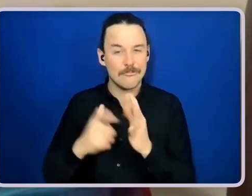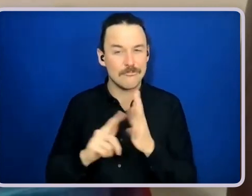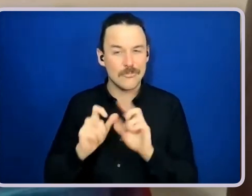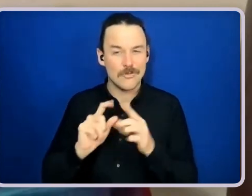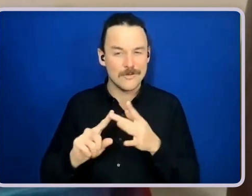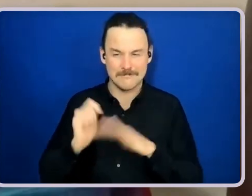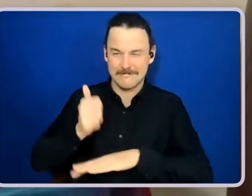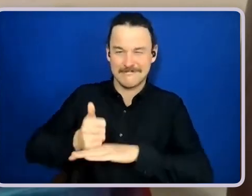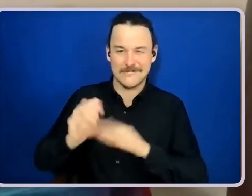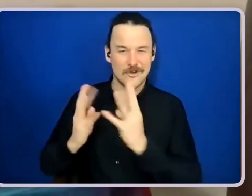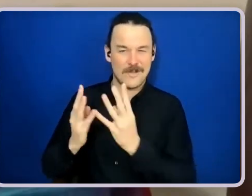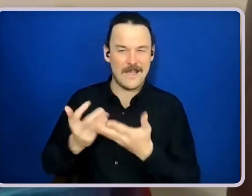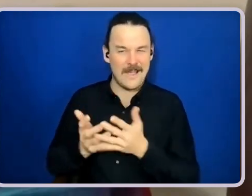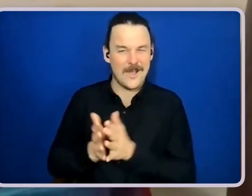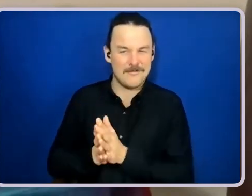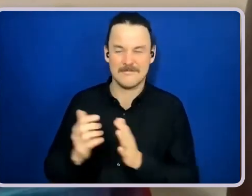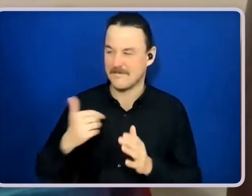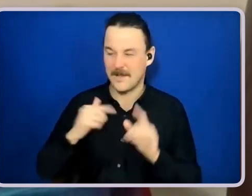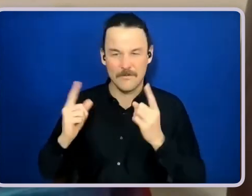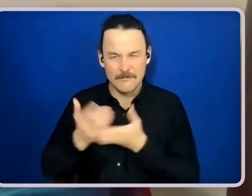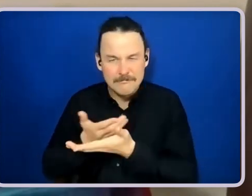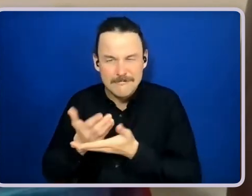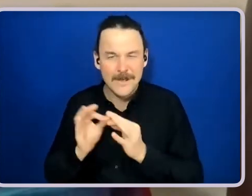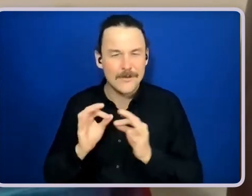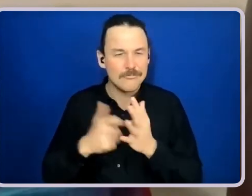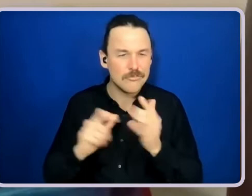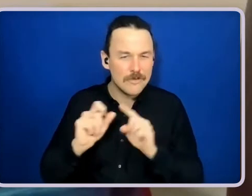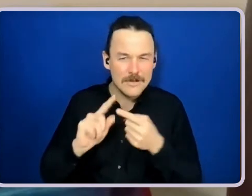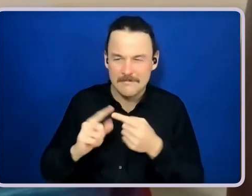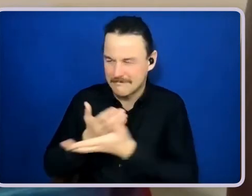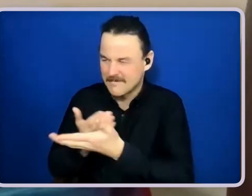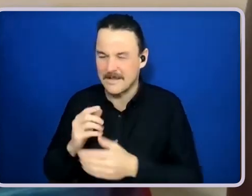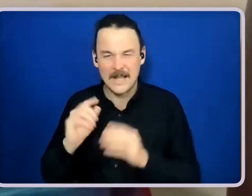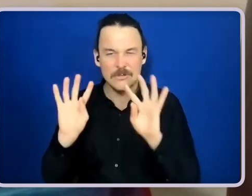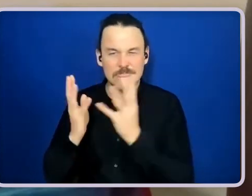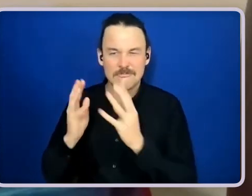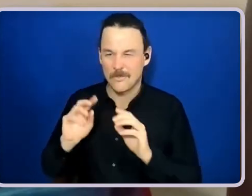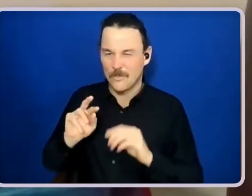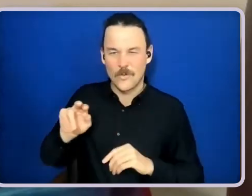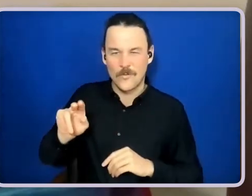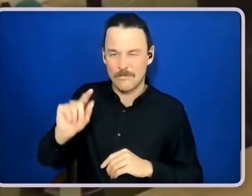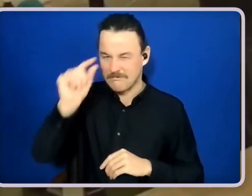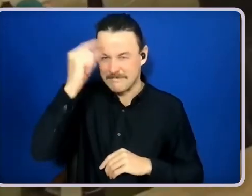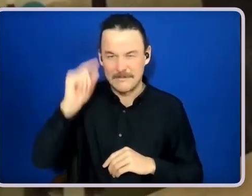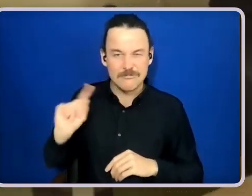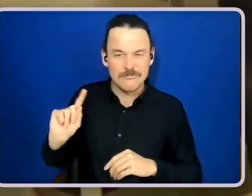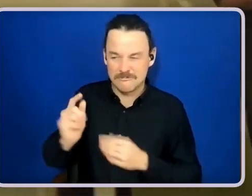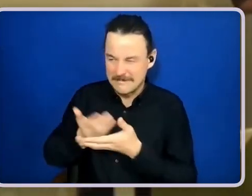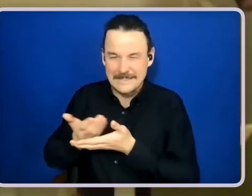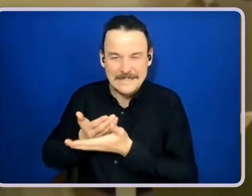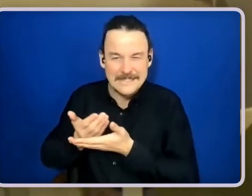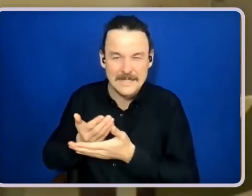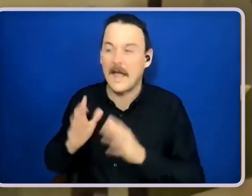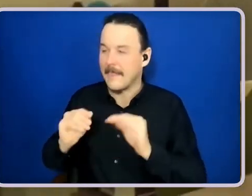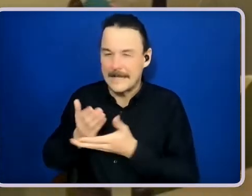with him the purpose of the circle and then having, we had a chat about who might be good people to